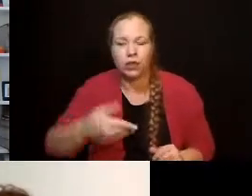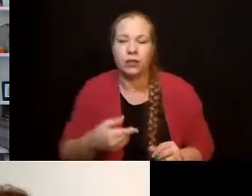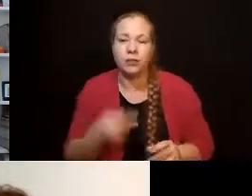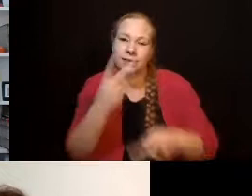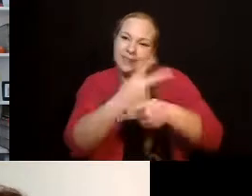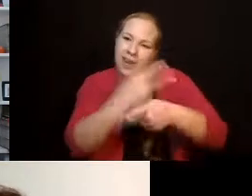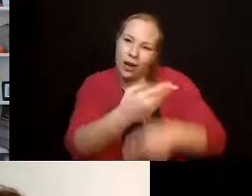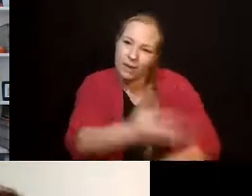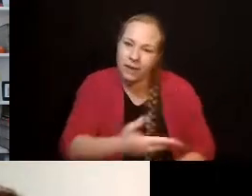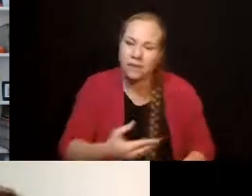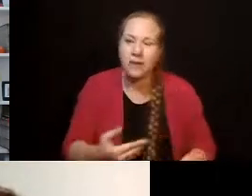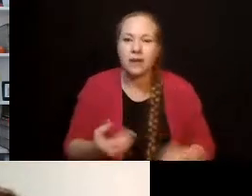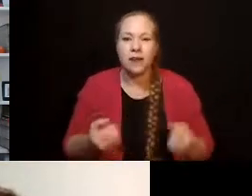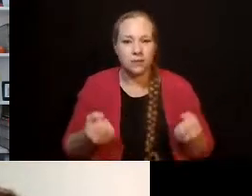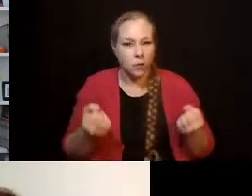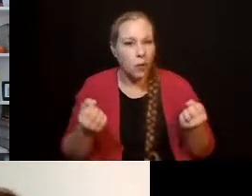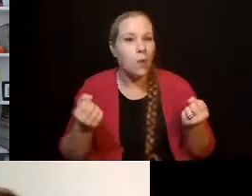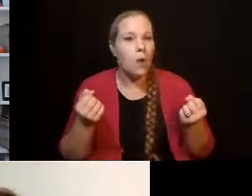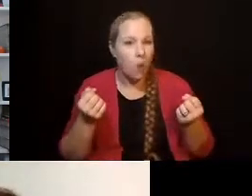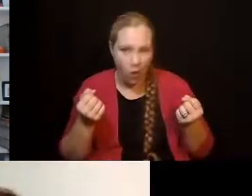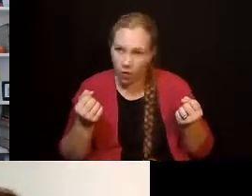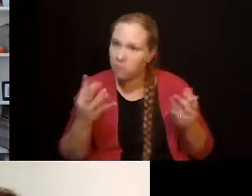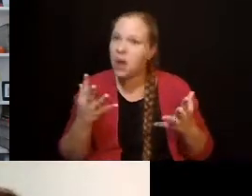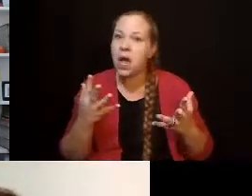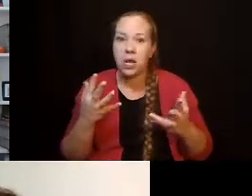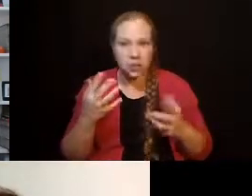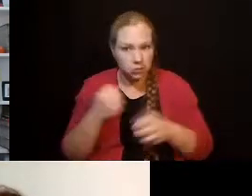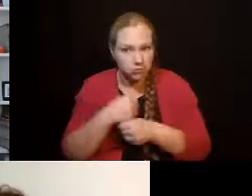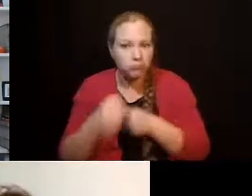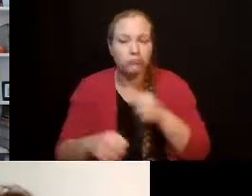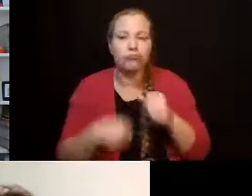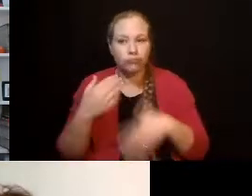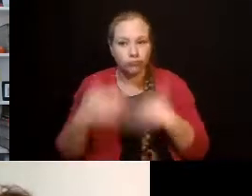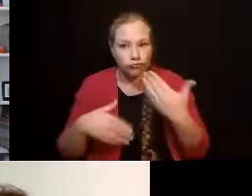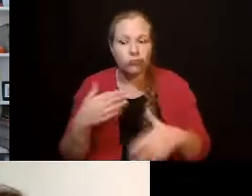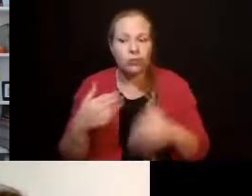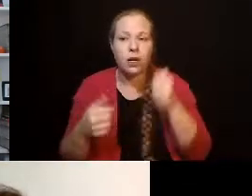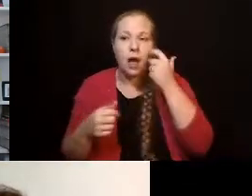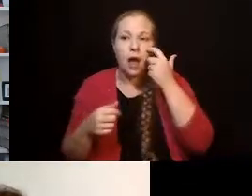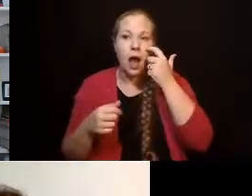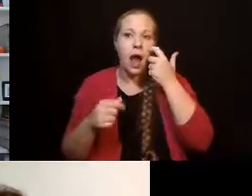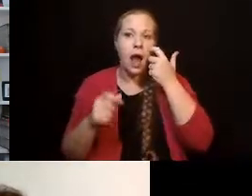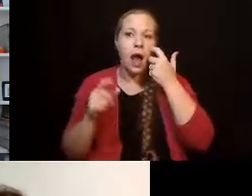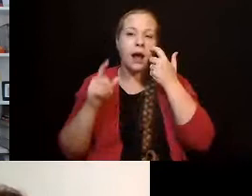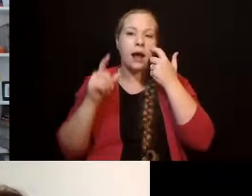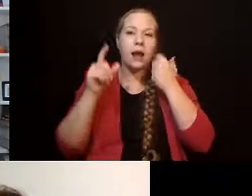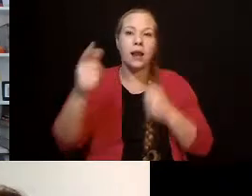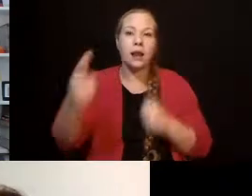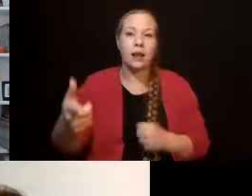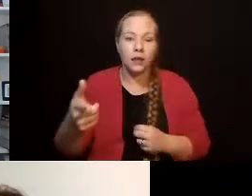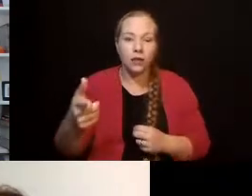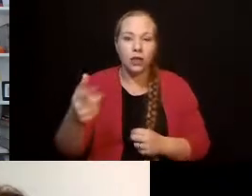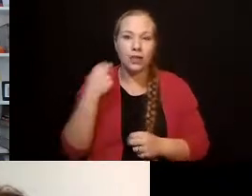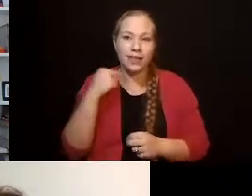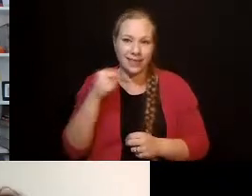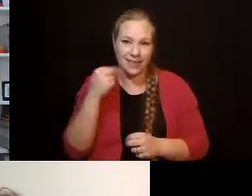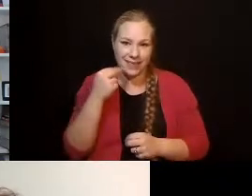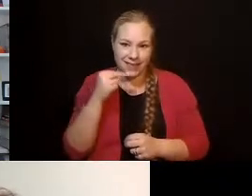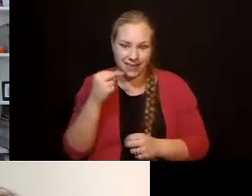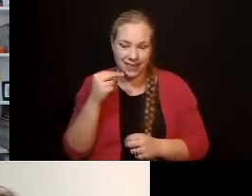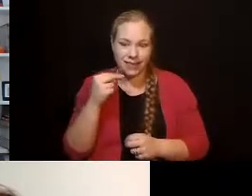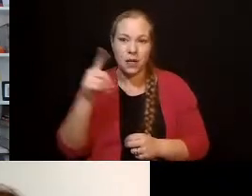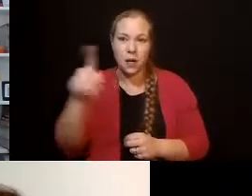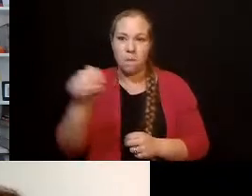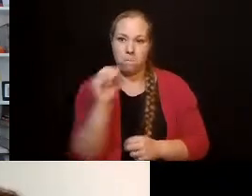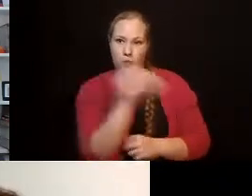long time. And then during this COVID situation, my niece moved in with Jesse.